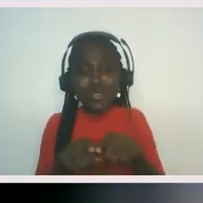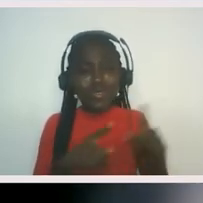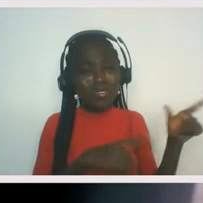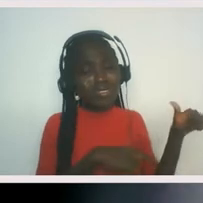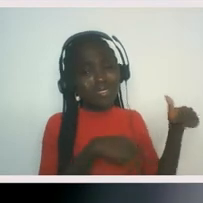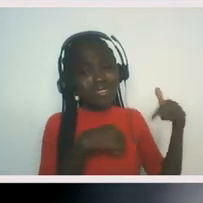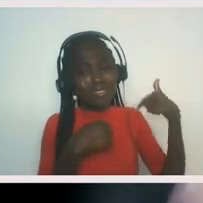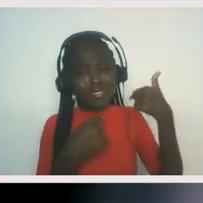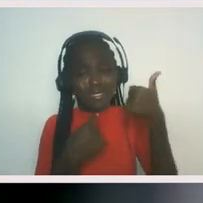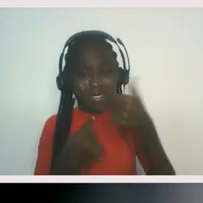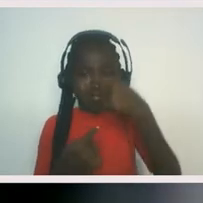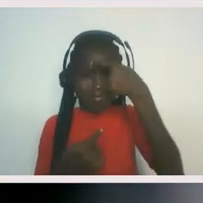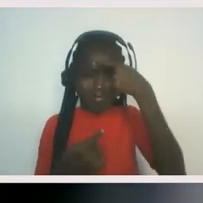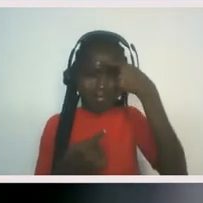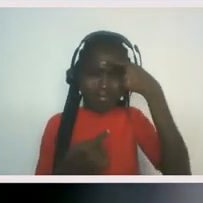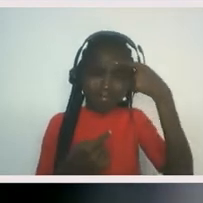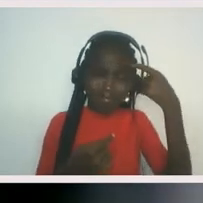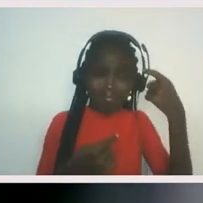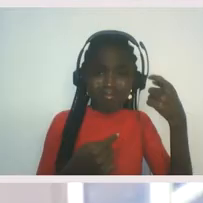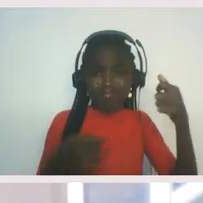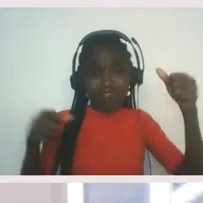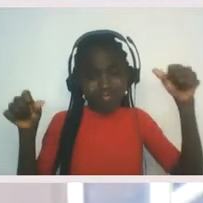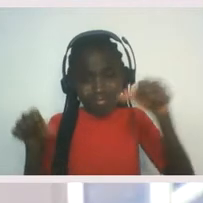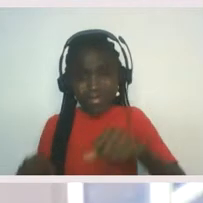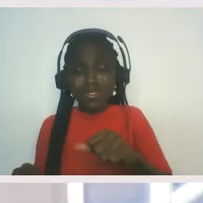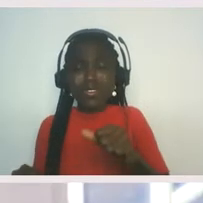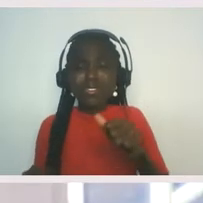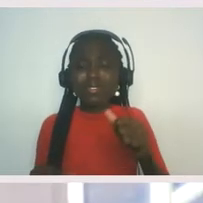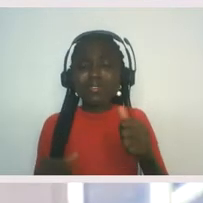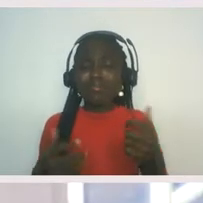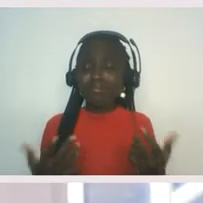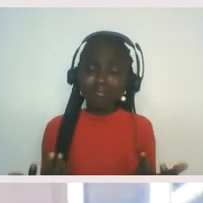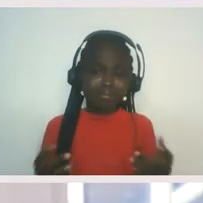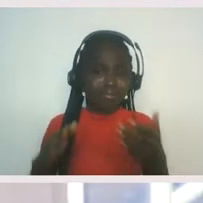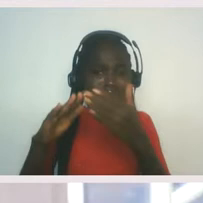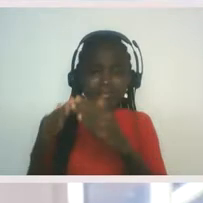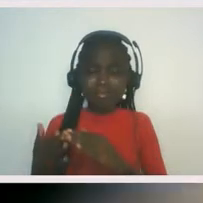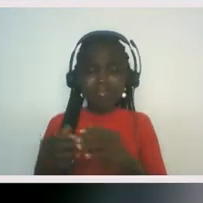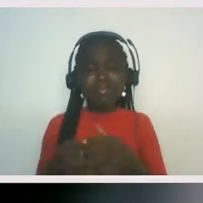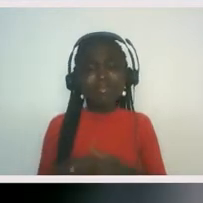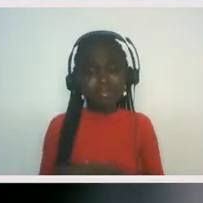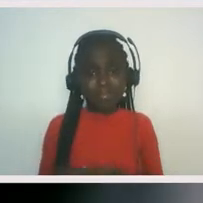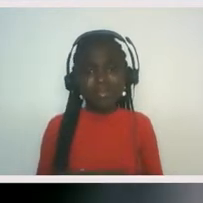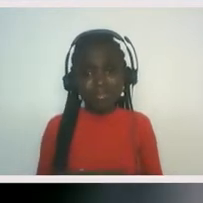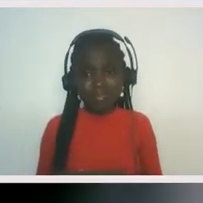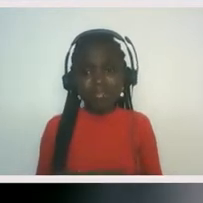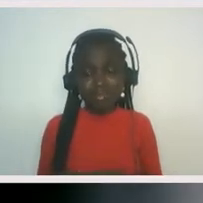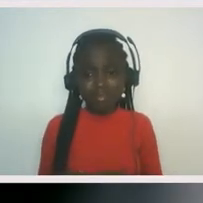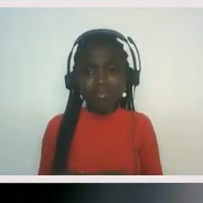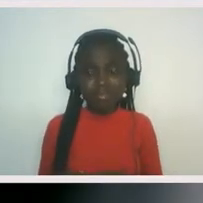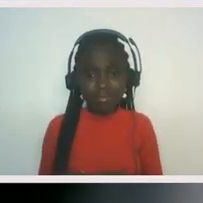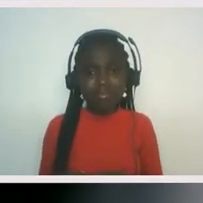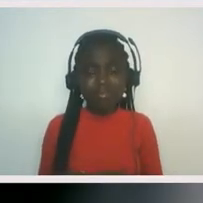to the psyche of our people. And I would say to psyche for all of us, because there was a